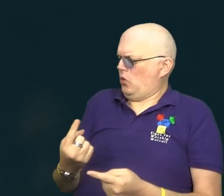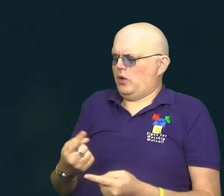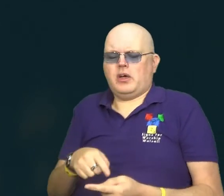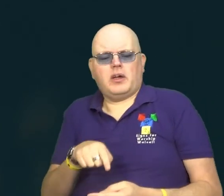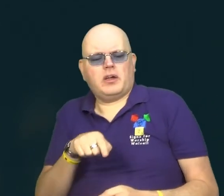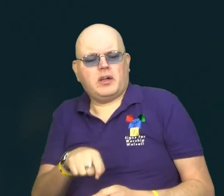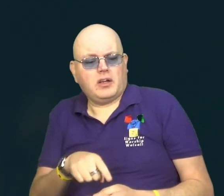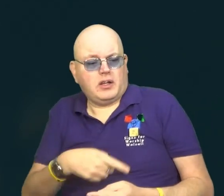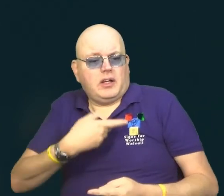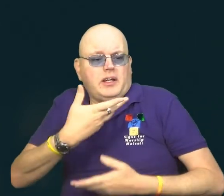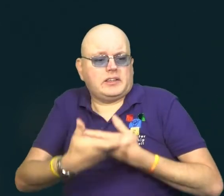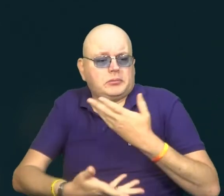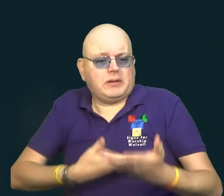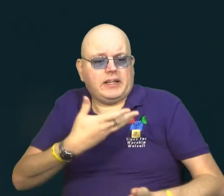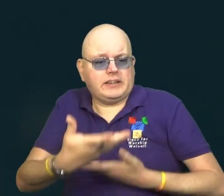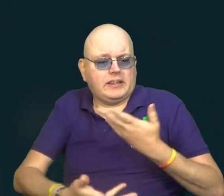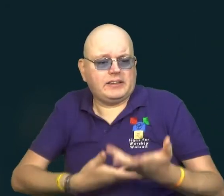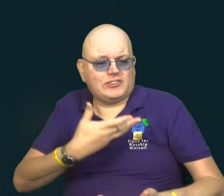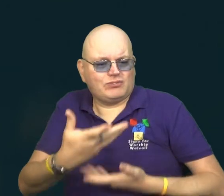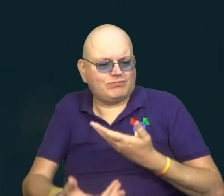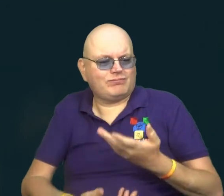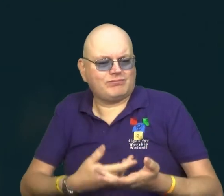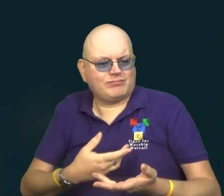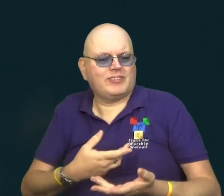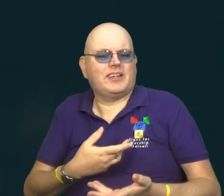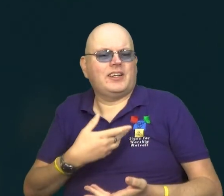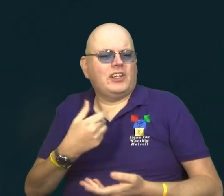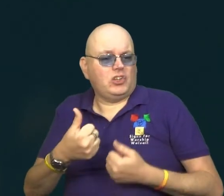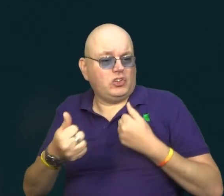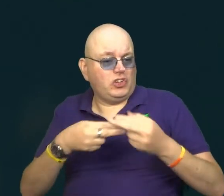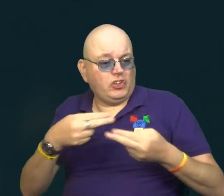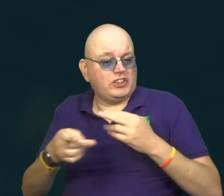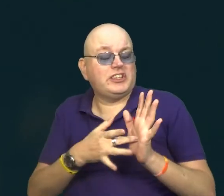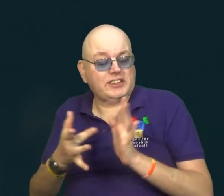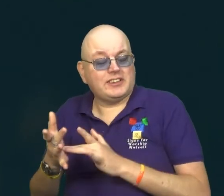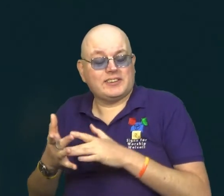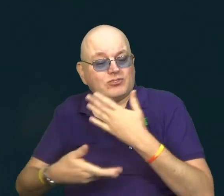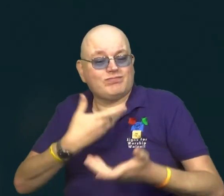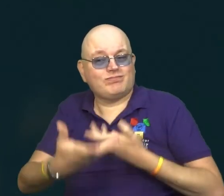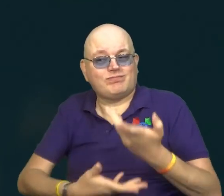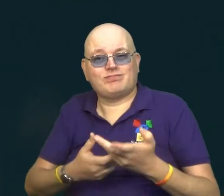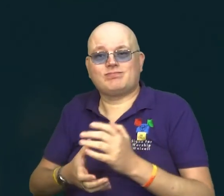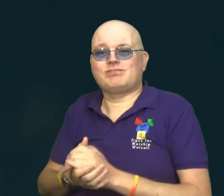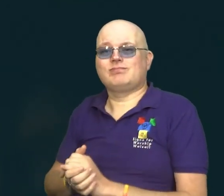someone else? Then Philip began with that very passage of scripture, and told him the good news about Jesus.